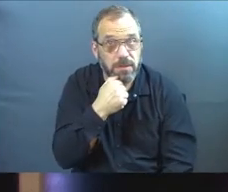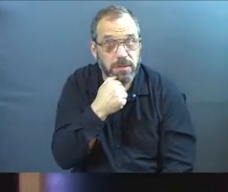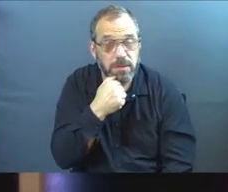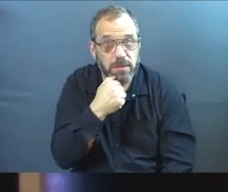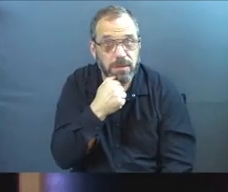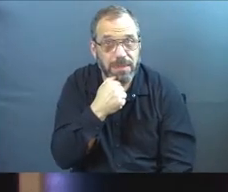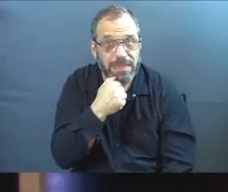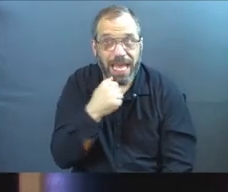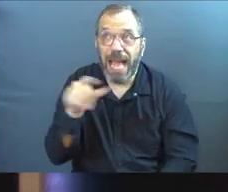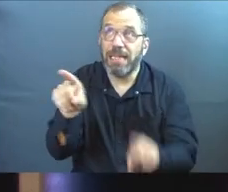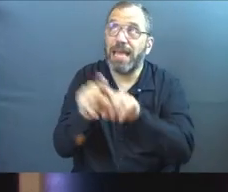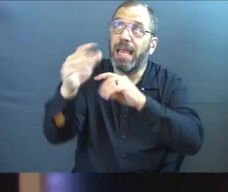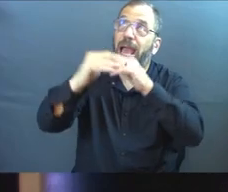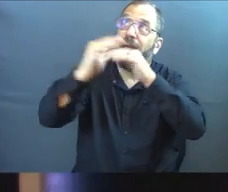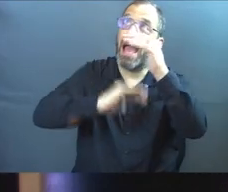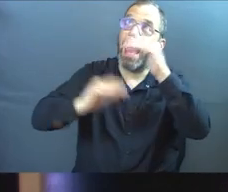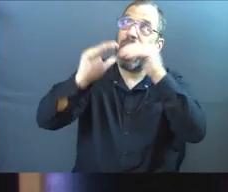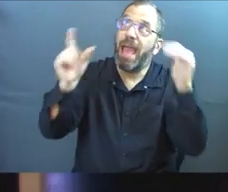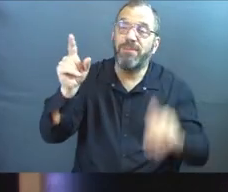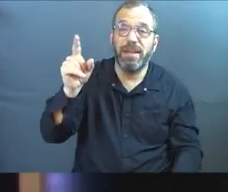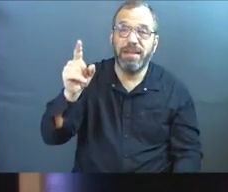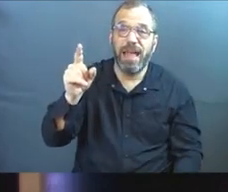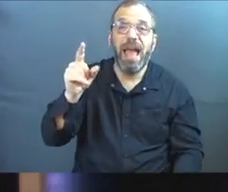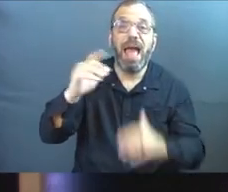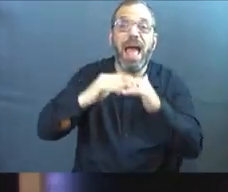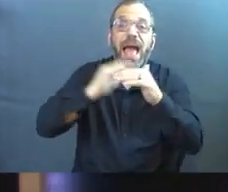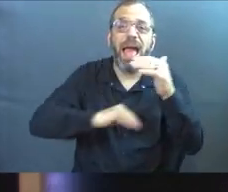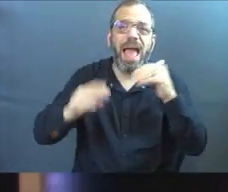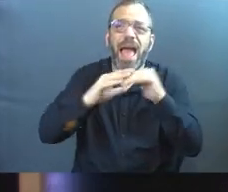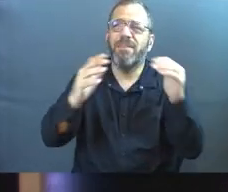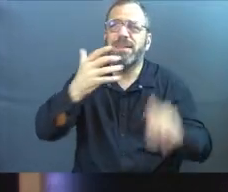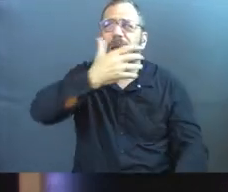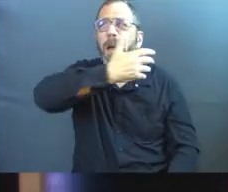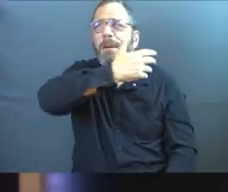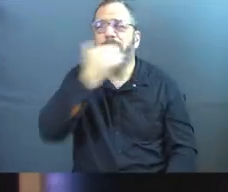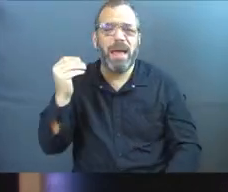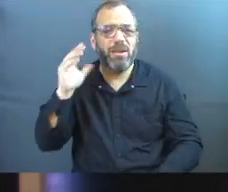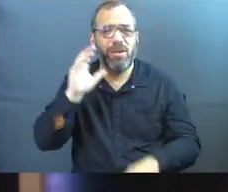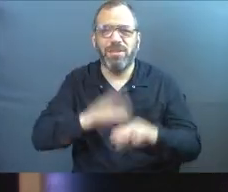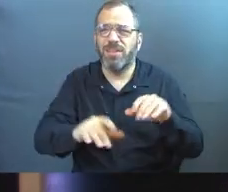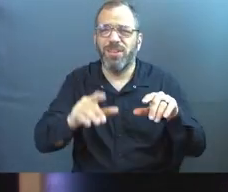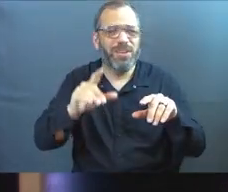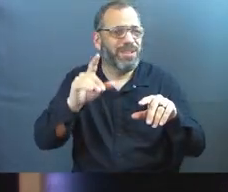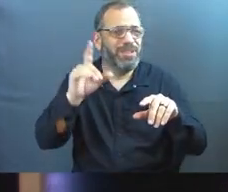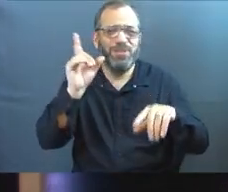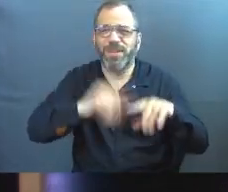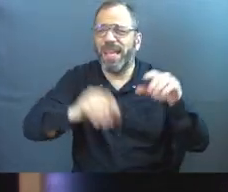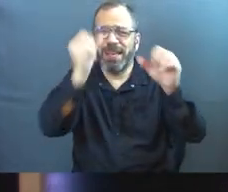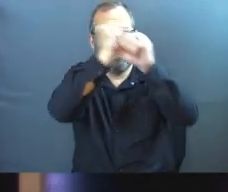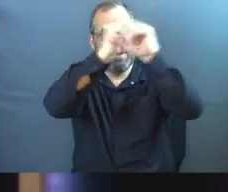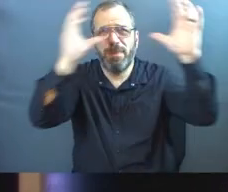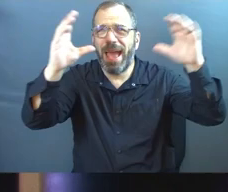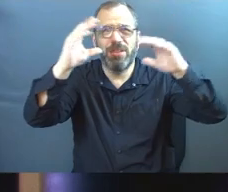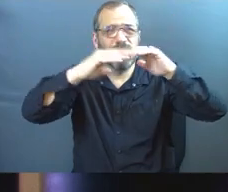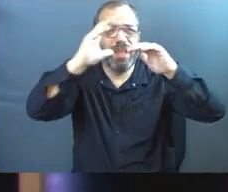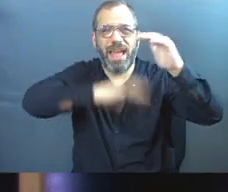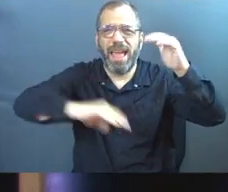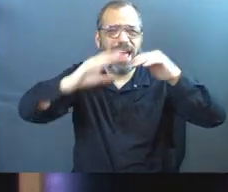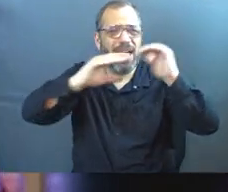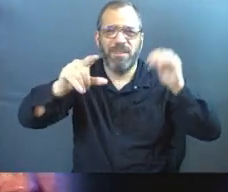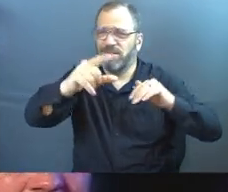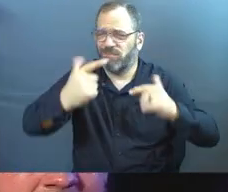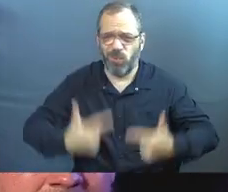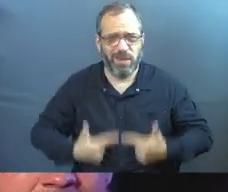He's the same thing with heaven. He says, it will be so much better than you can possibly imagine or have ever